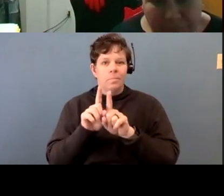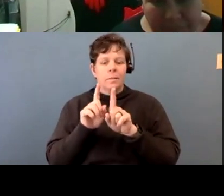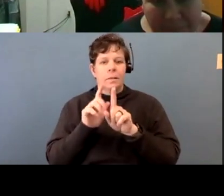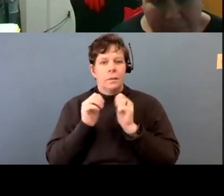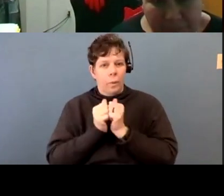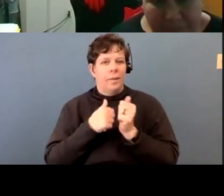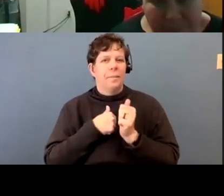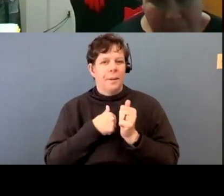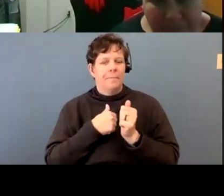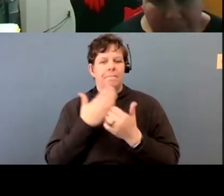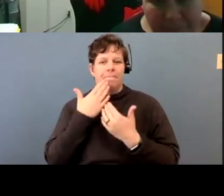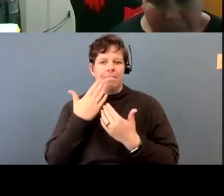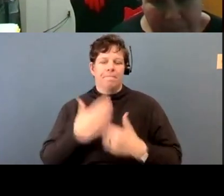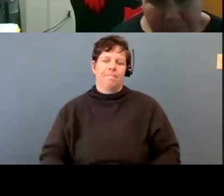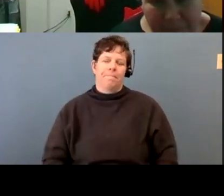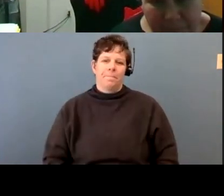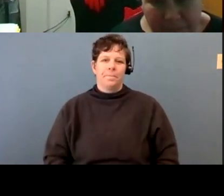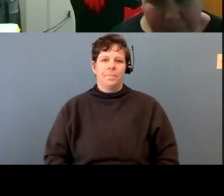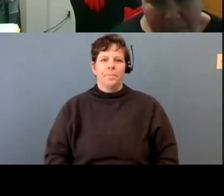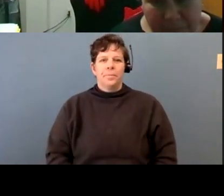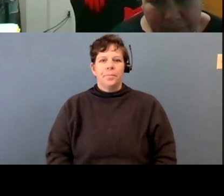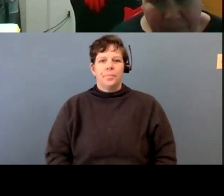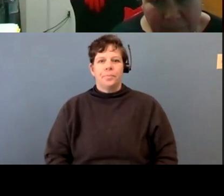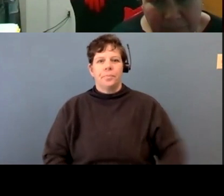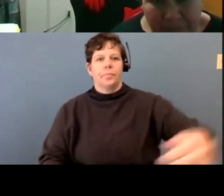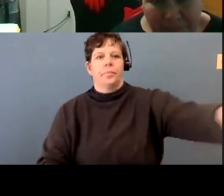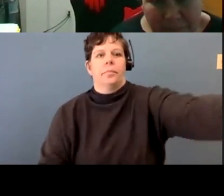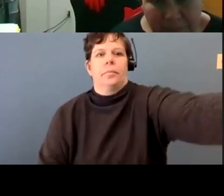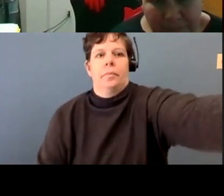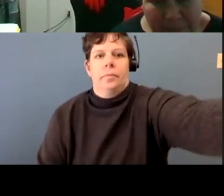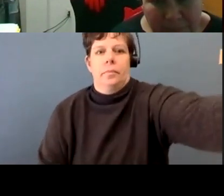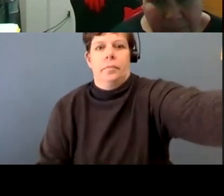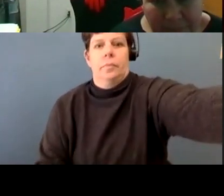Thank you. Thank you. Thank you both for sharing those things.